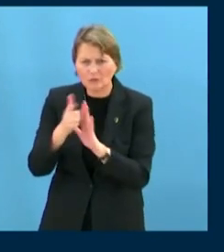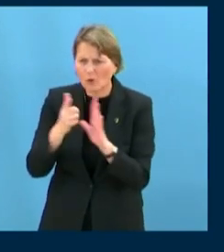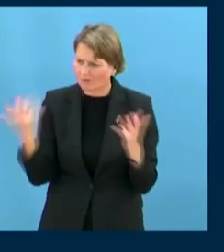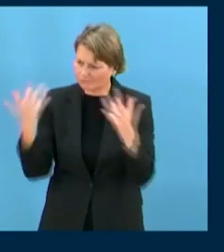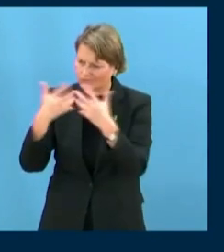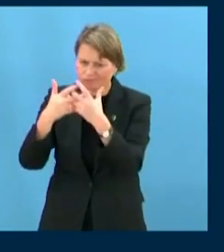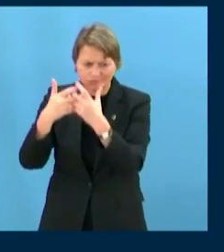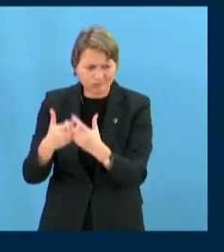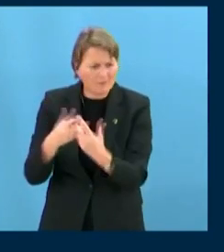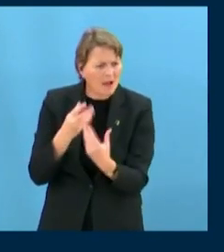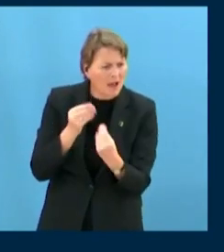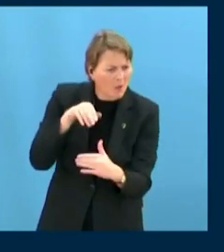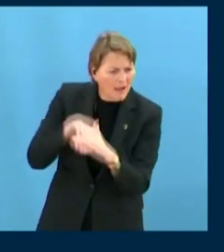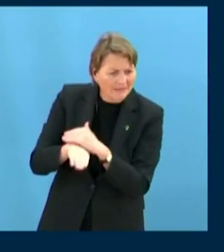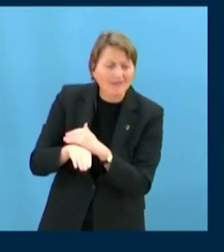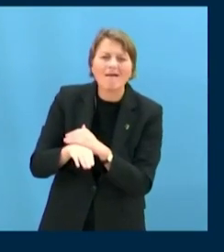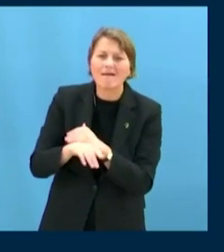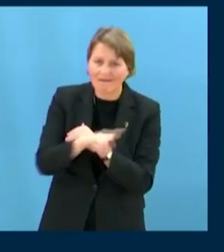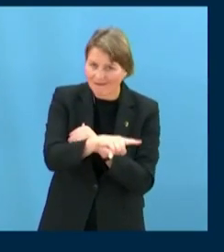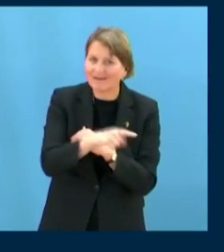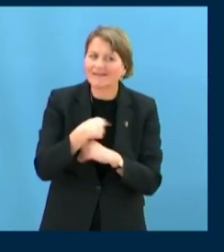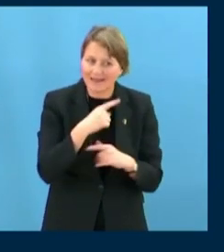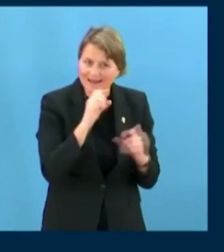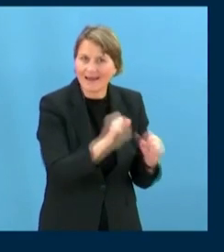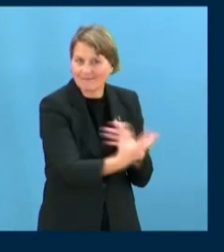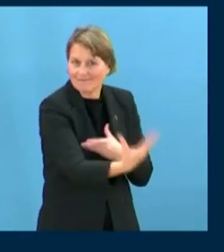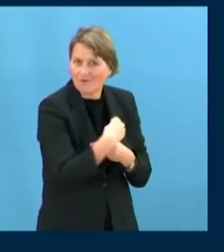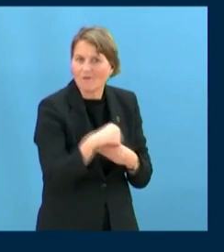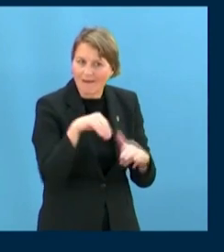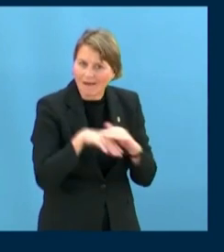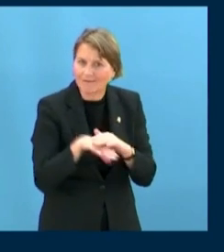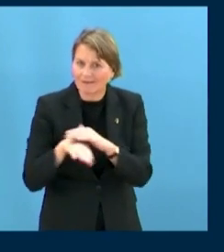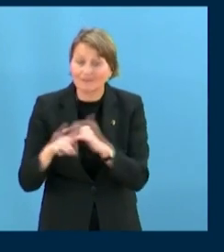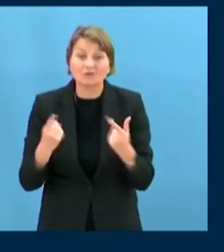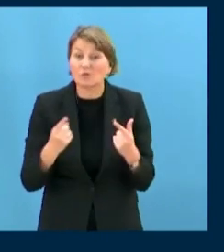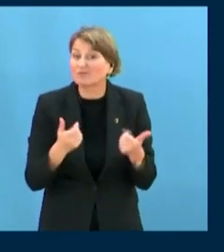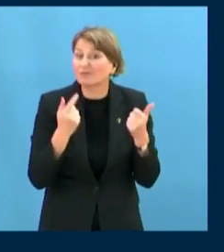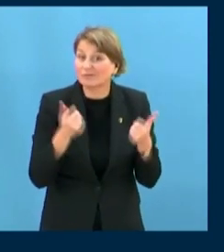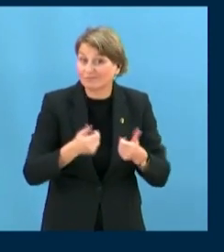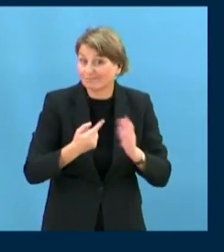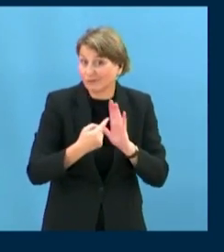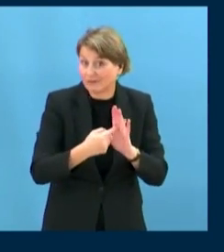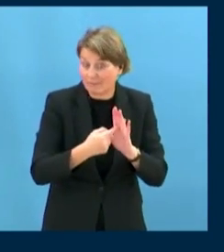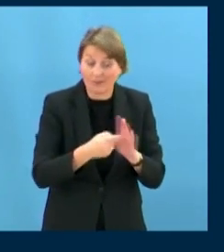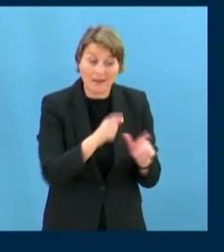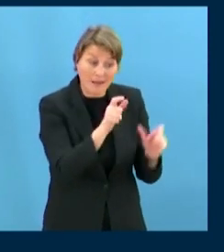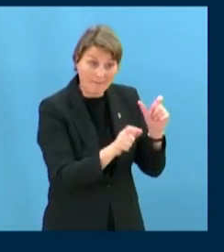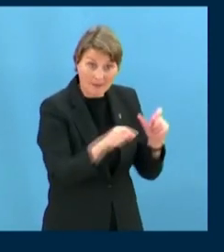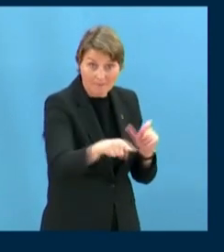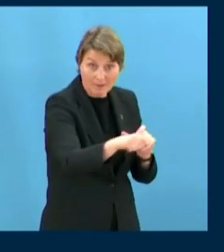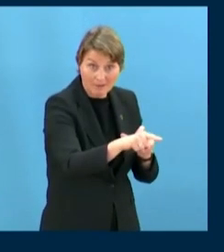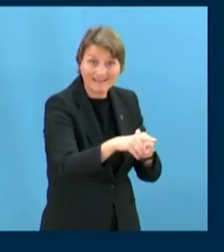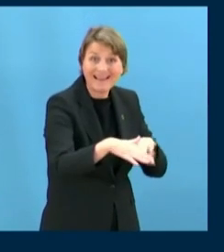access to justice for indigenous peoples a reality. Better coordination between indigenous and ordinary